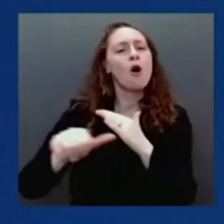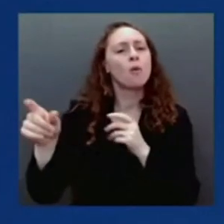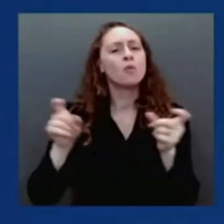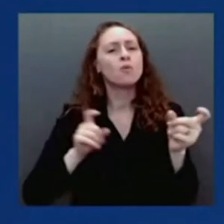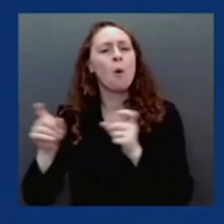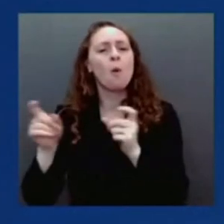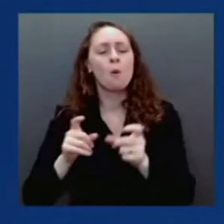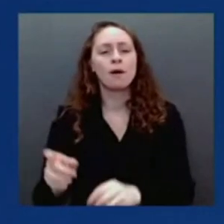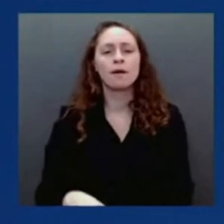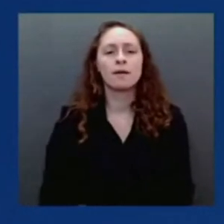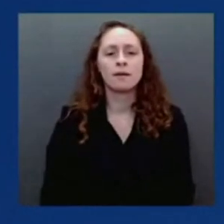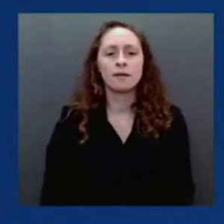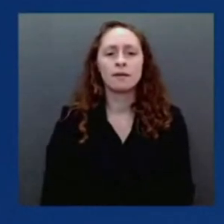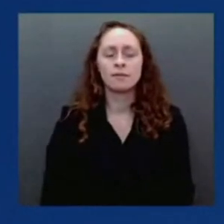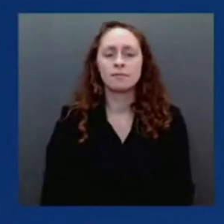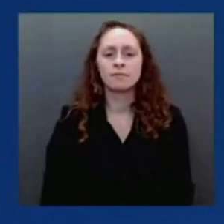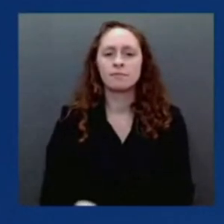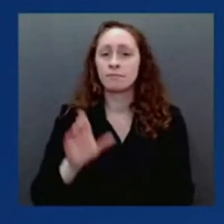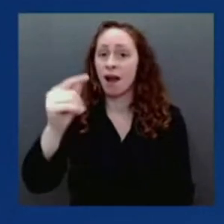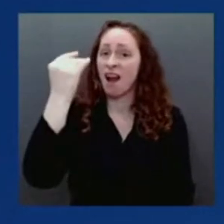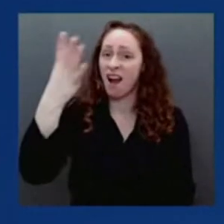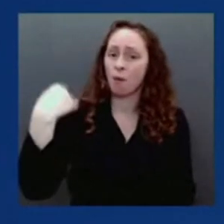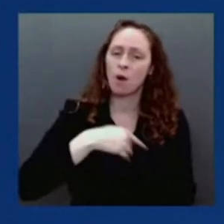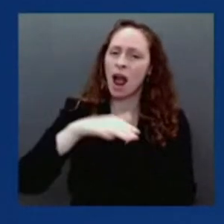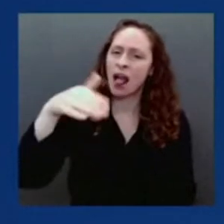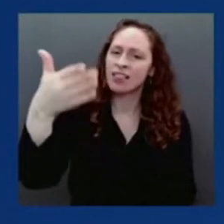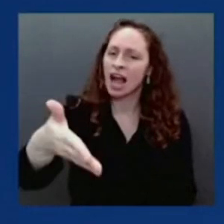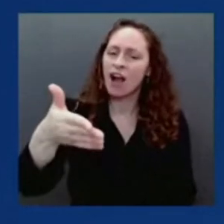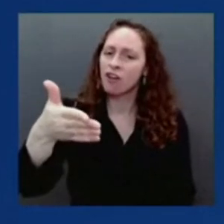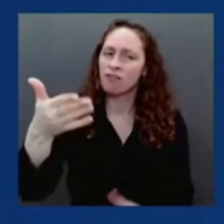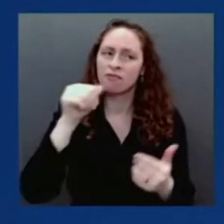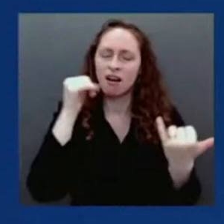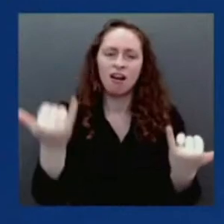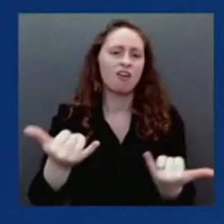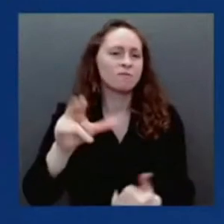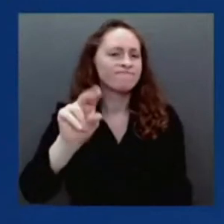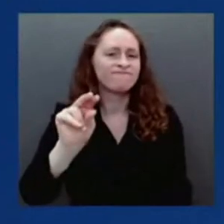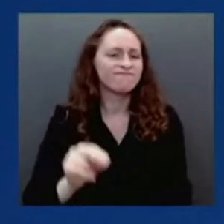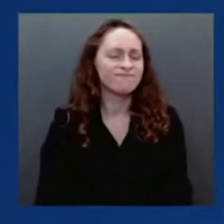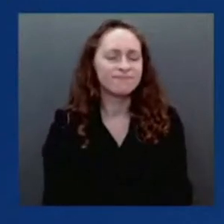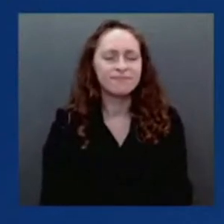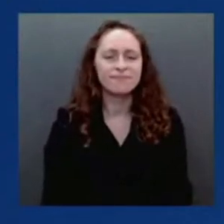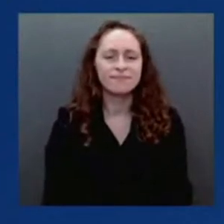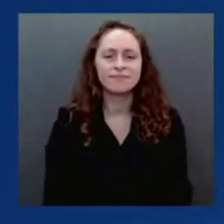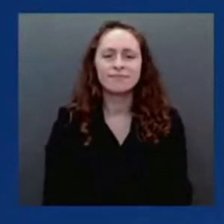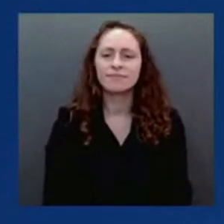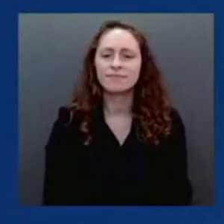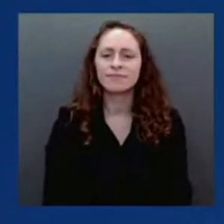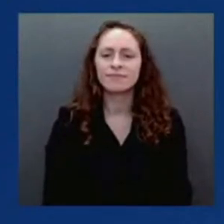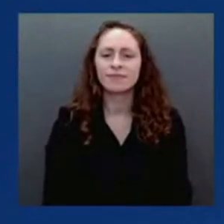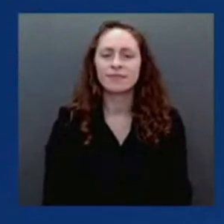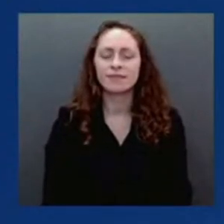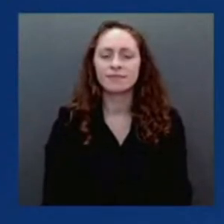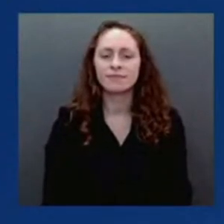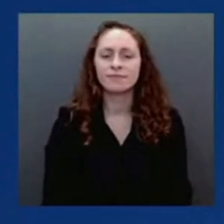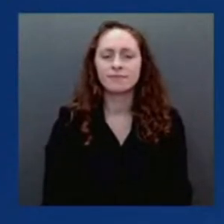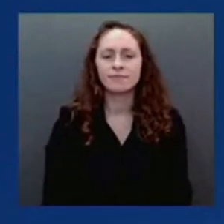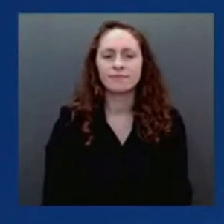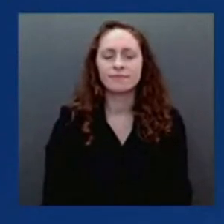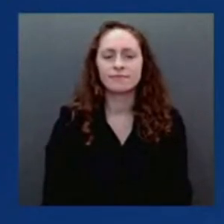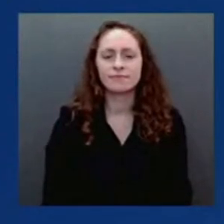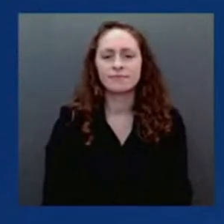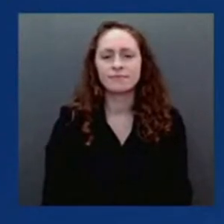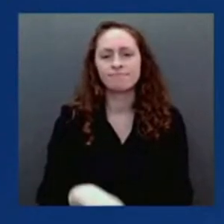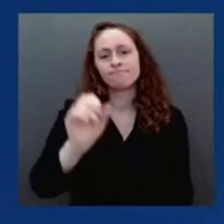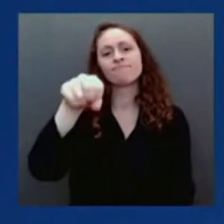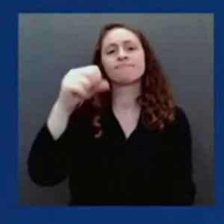20 million treatment courses of the Pfizer pill, and we accelerated the delivery of the first 10 million